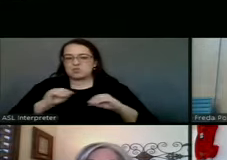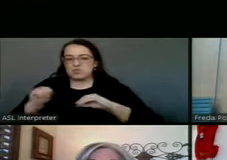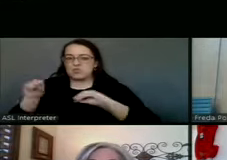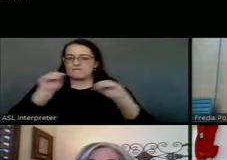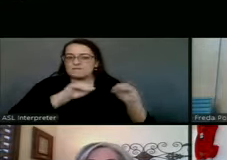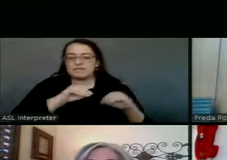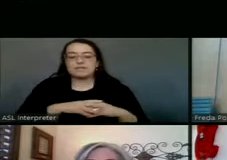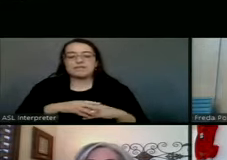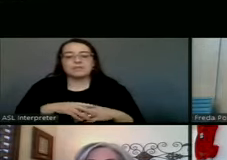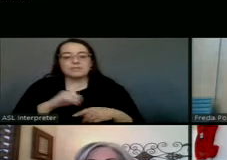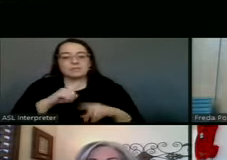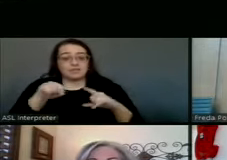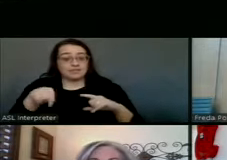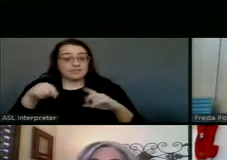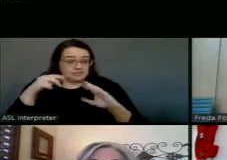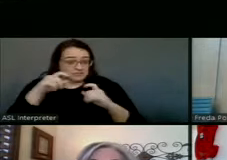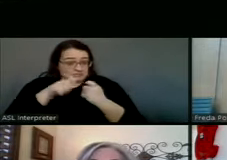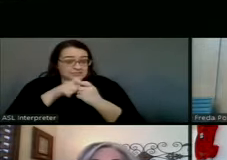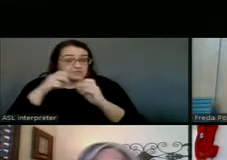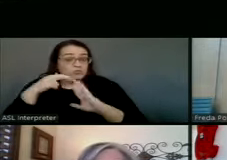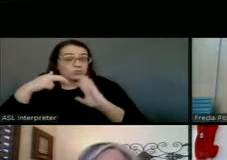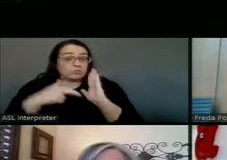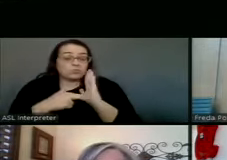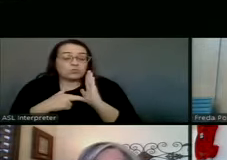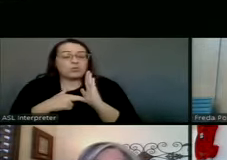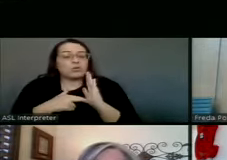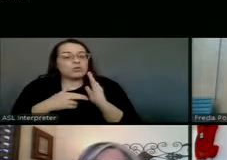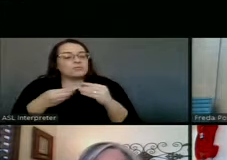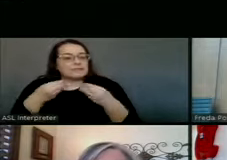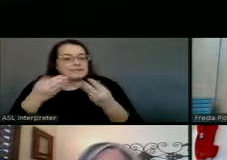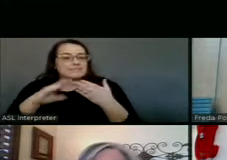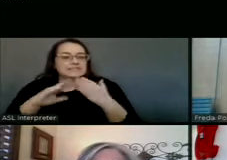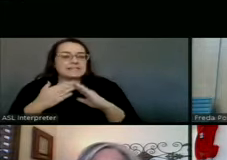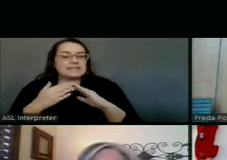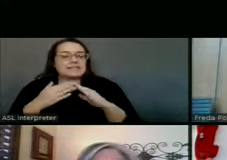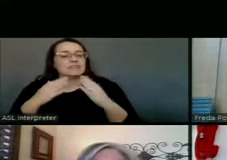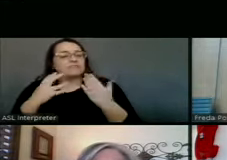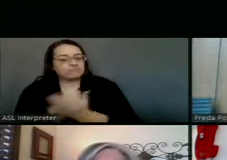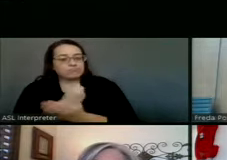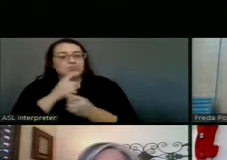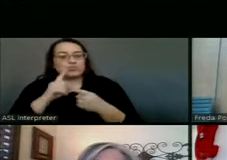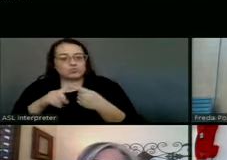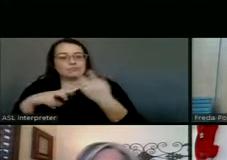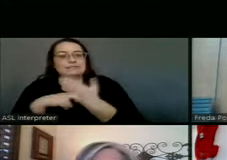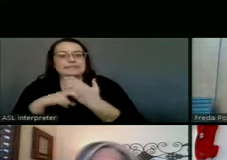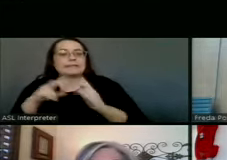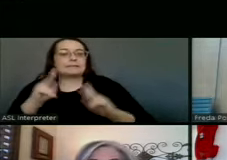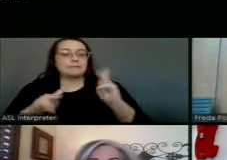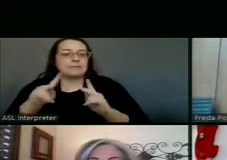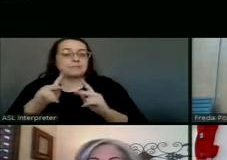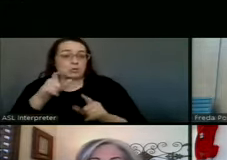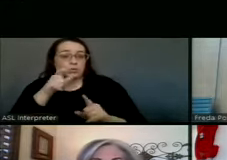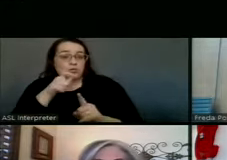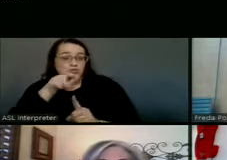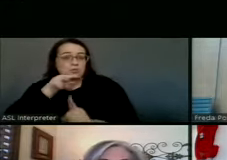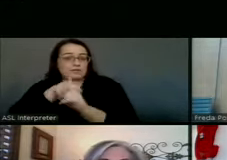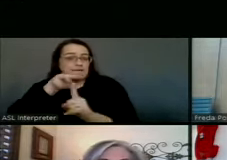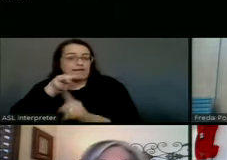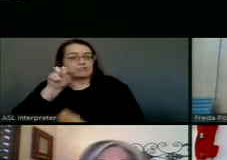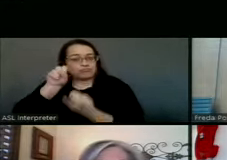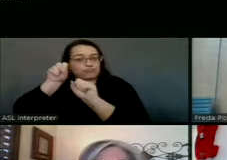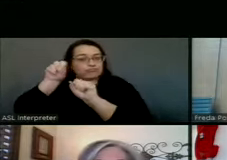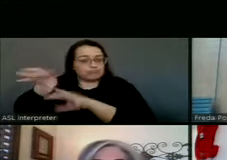the city to enforce illegal dumping on the people that are doing the illegal dumping,